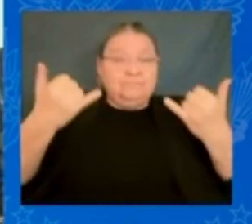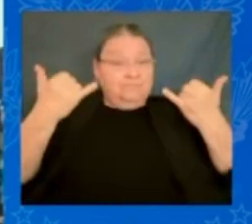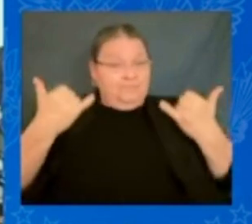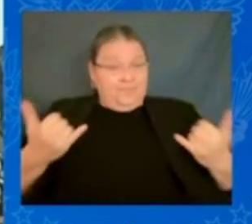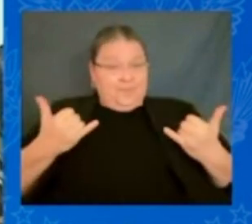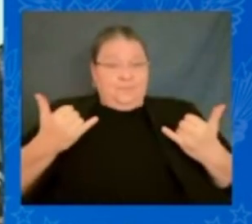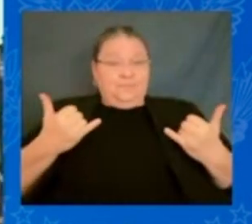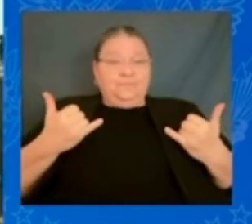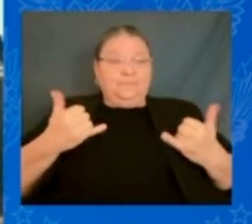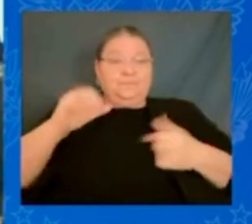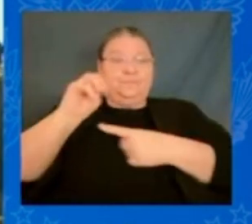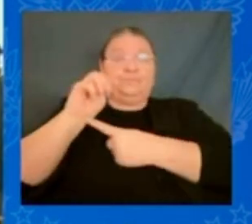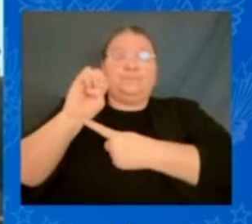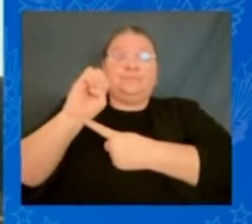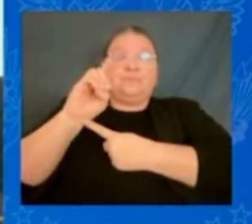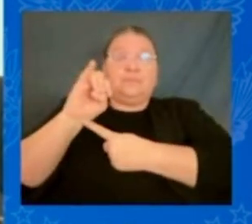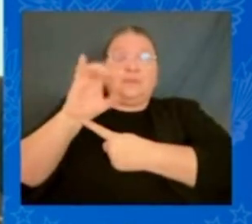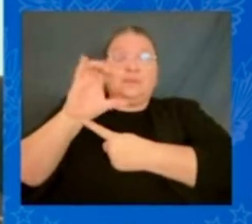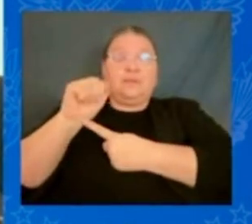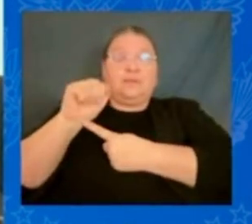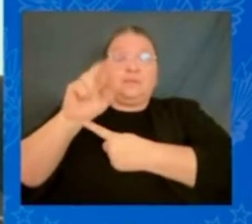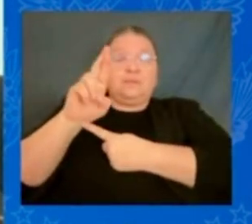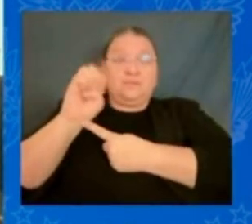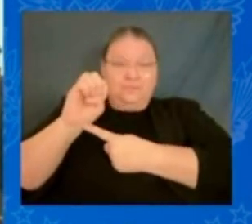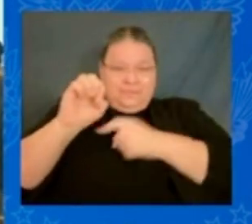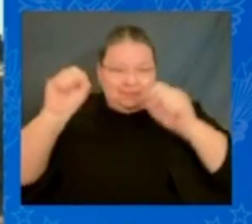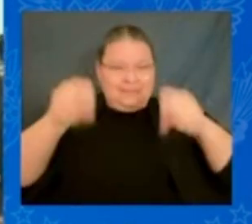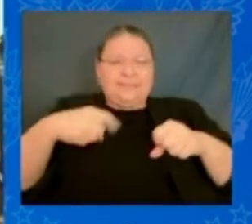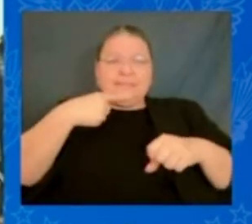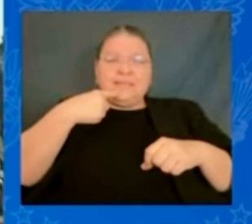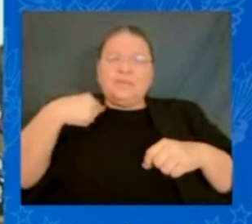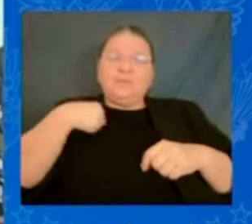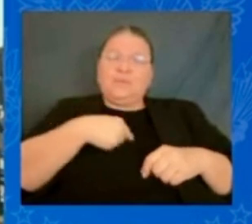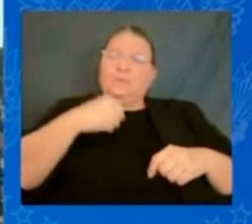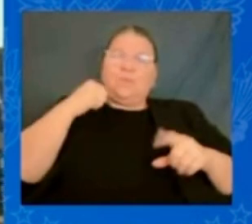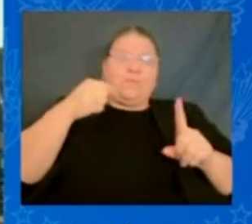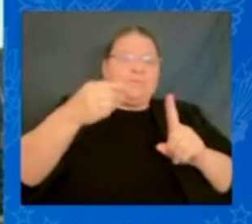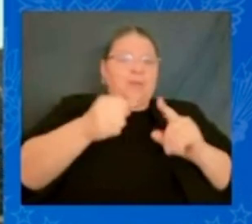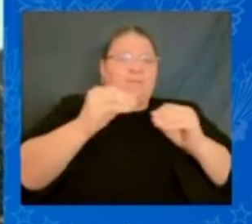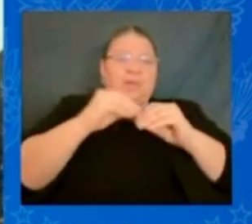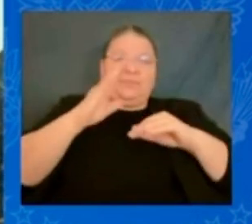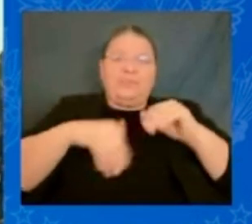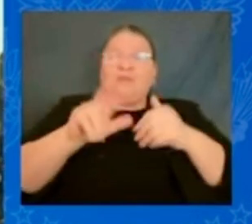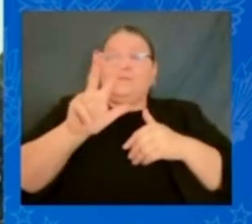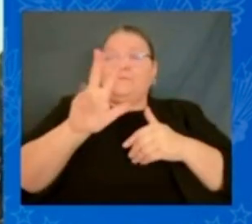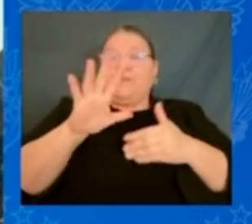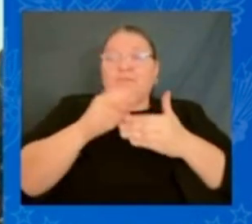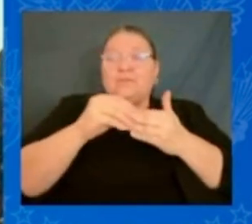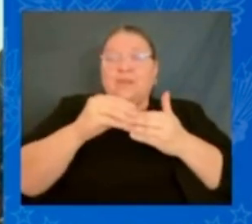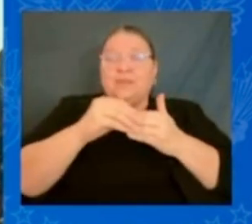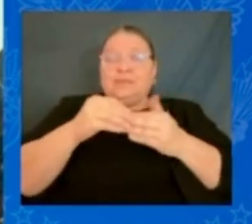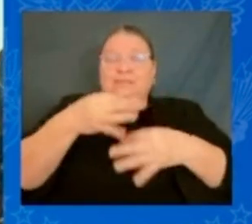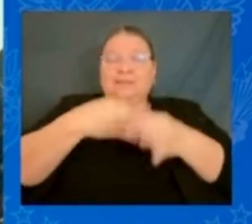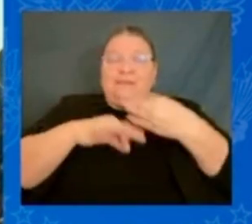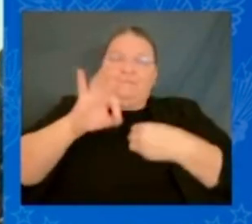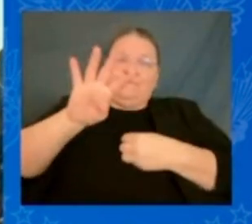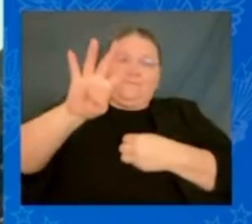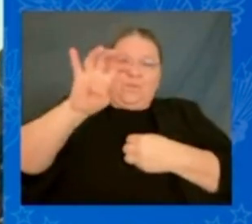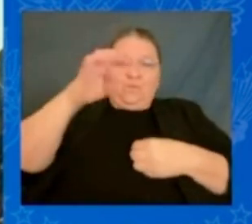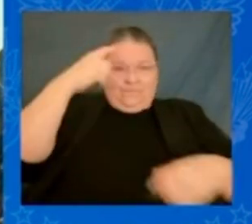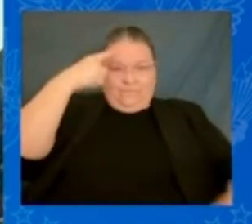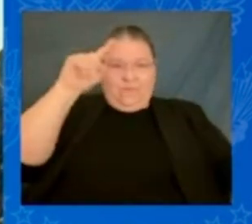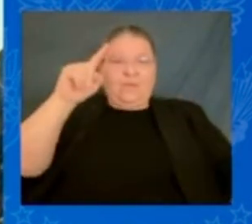say, we are not going to pay you more than $35 instead of $400 for that insulin that you need.